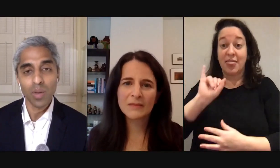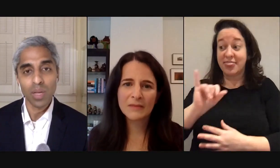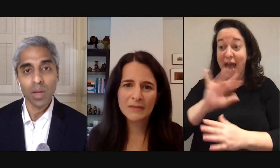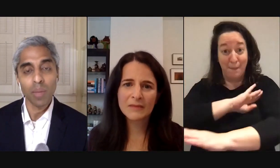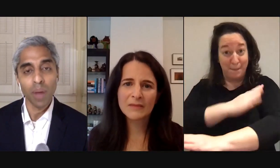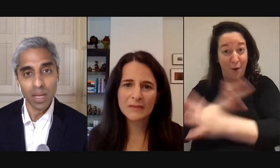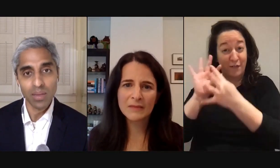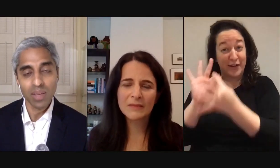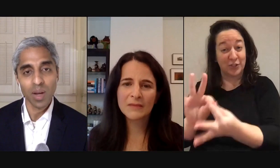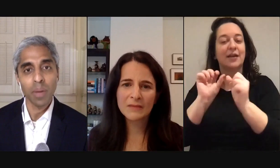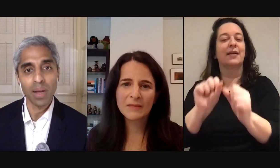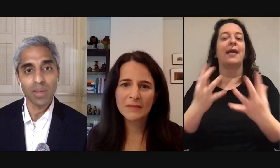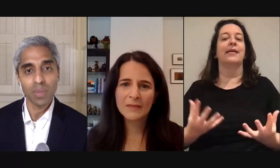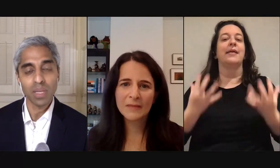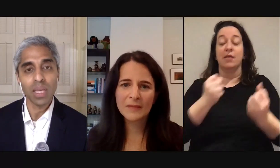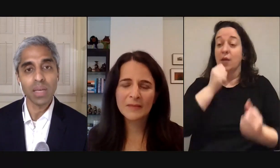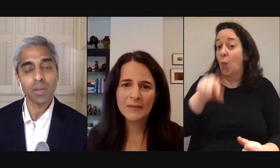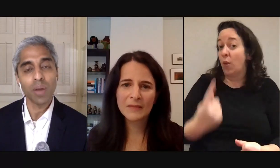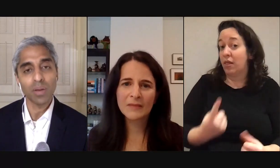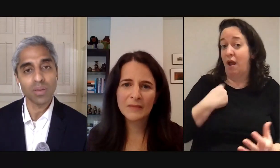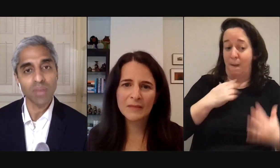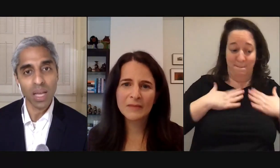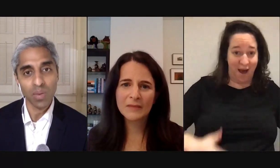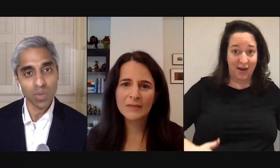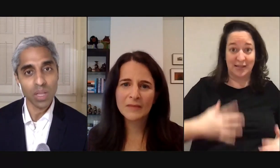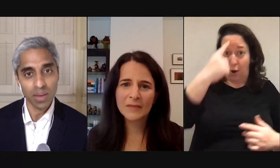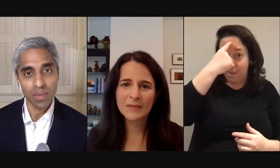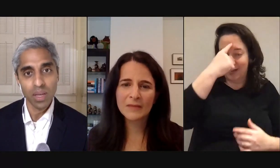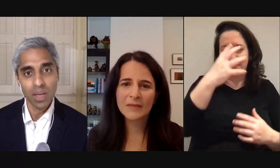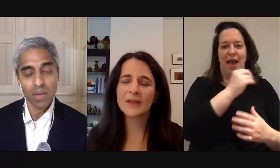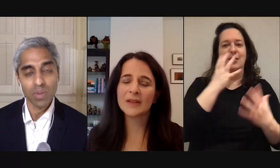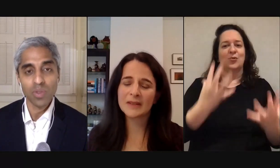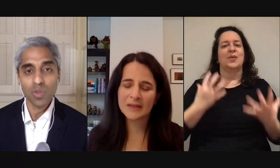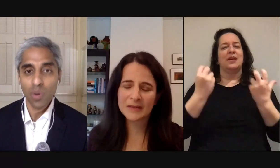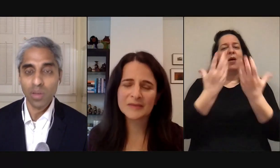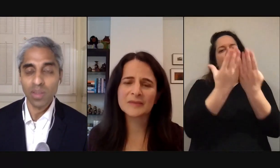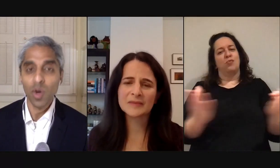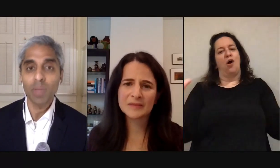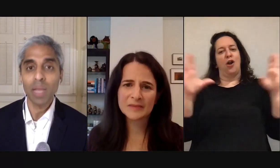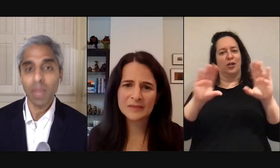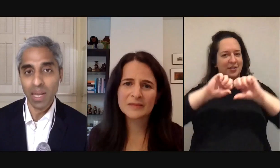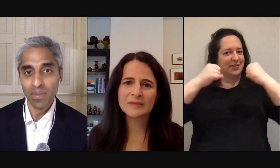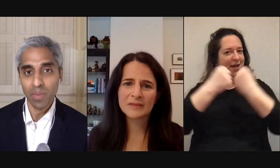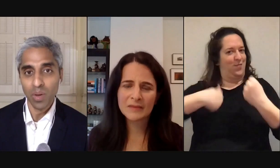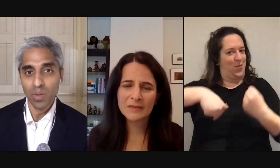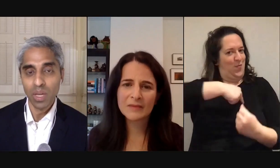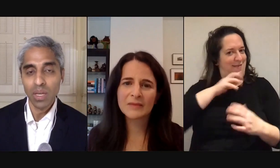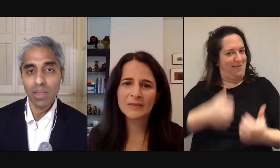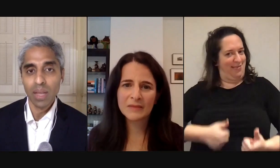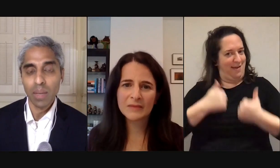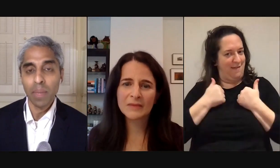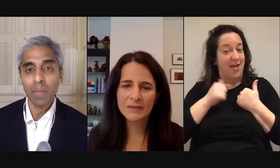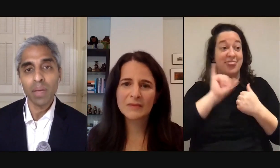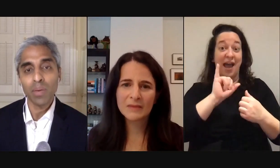not only our bodies and our minds but to heal the broader society in which we live and it was those stories and the hope that emanated from those